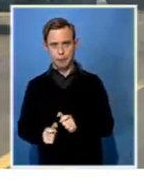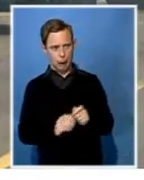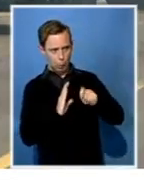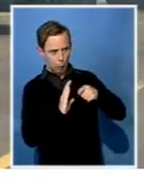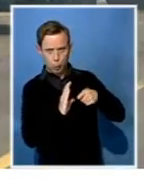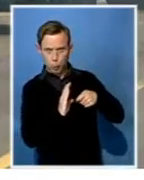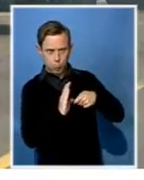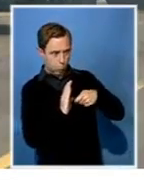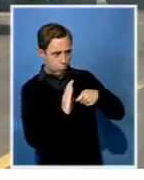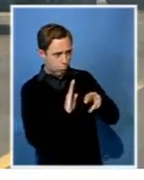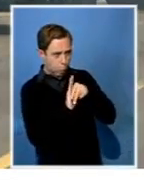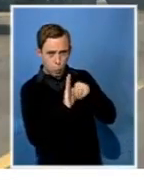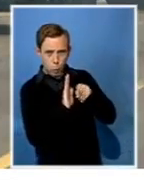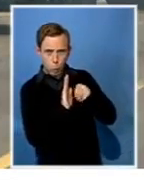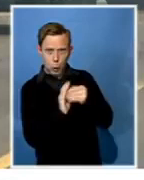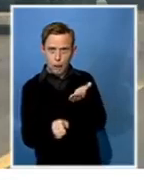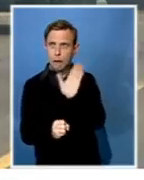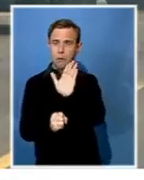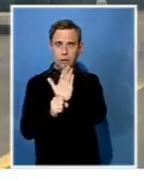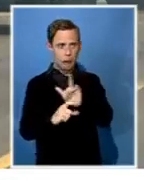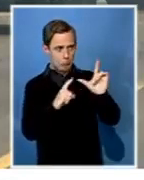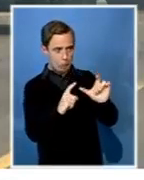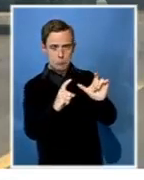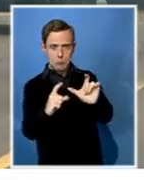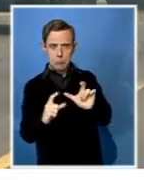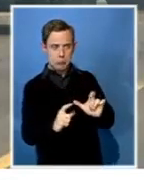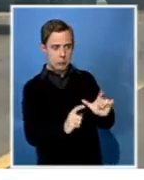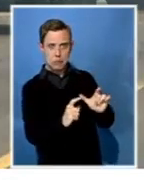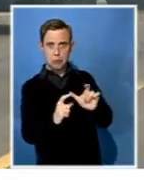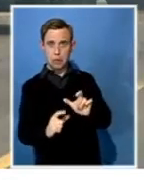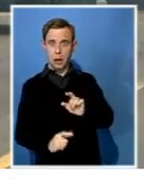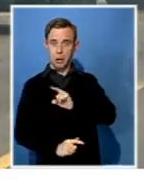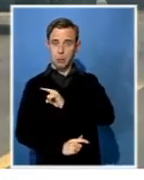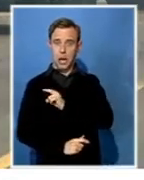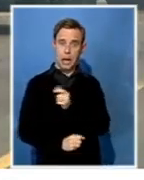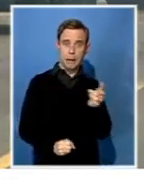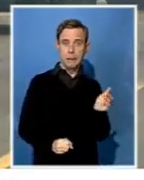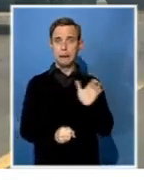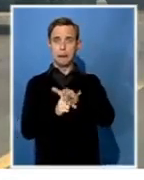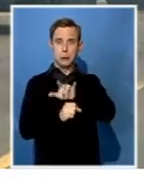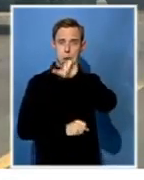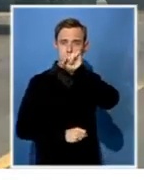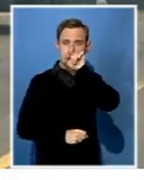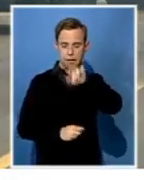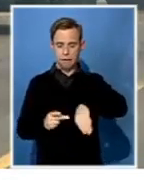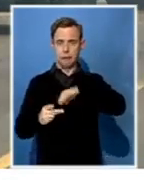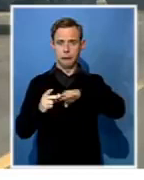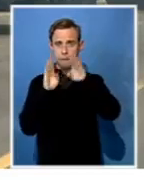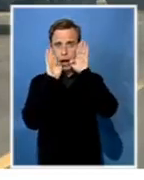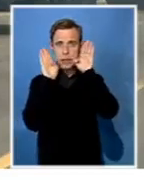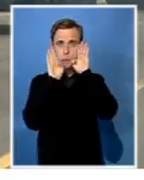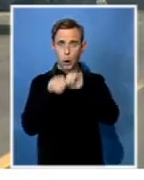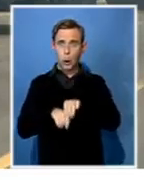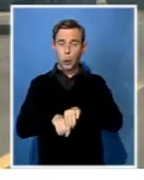clips, people taking pictures, people posting all over Twitter and Facebook